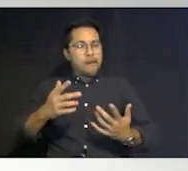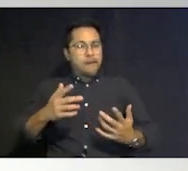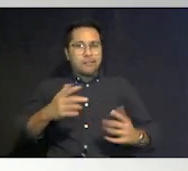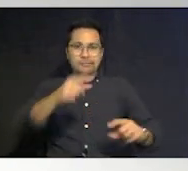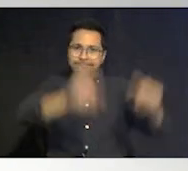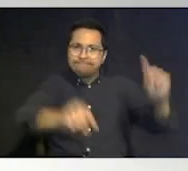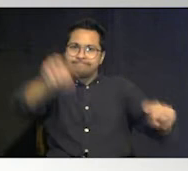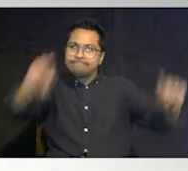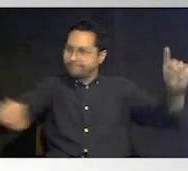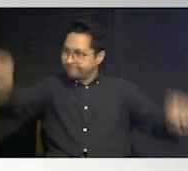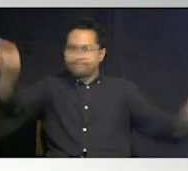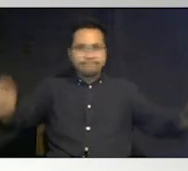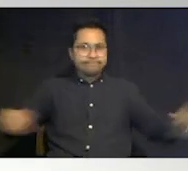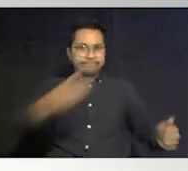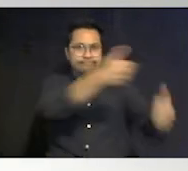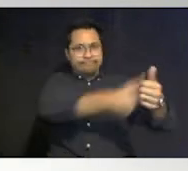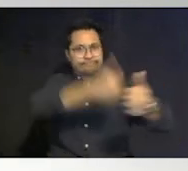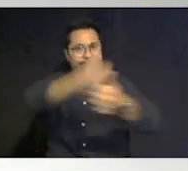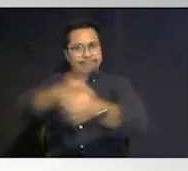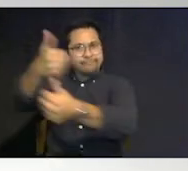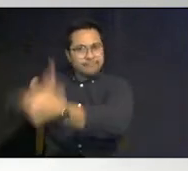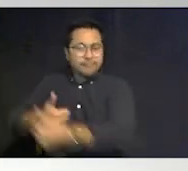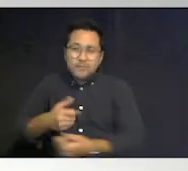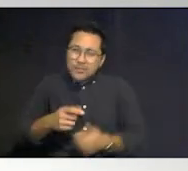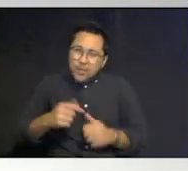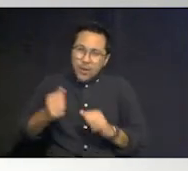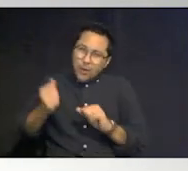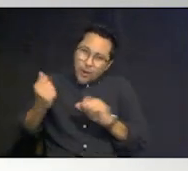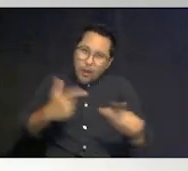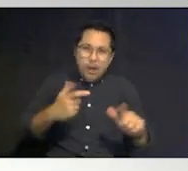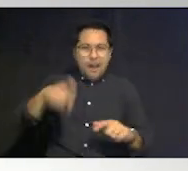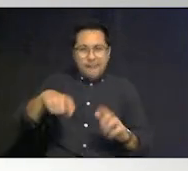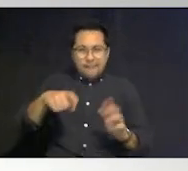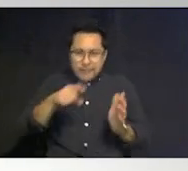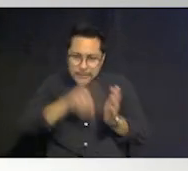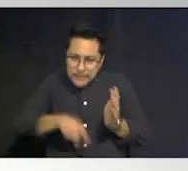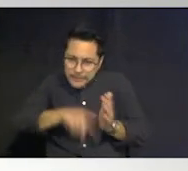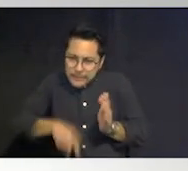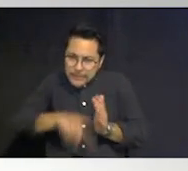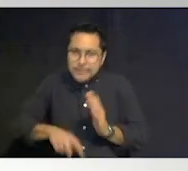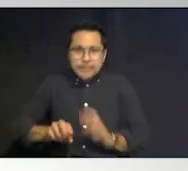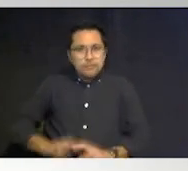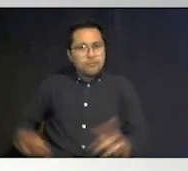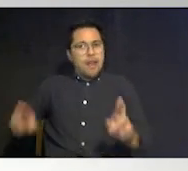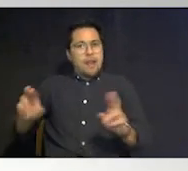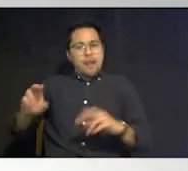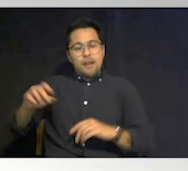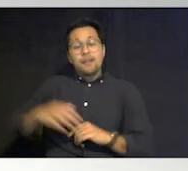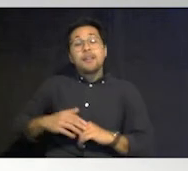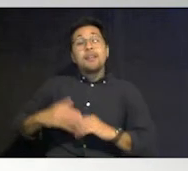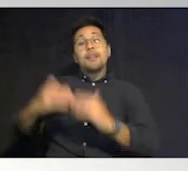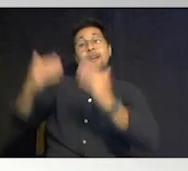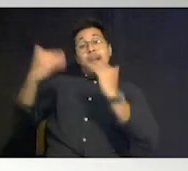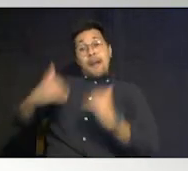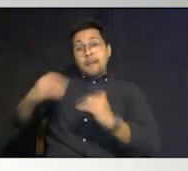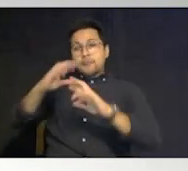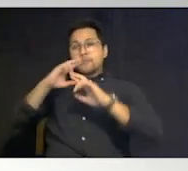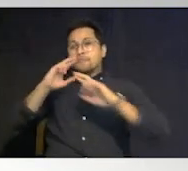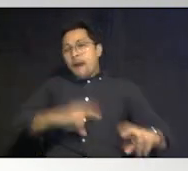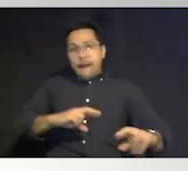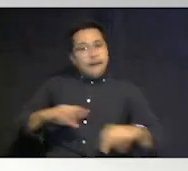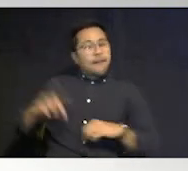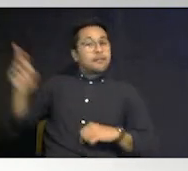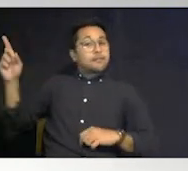with the level of preparedness that we are that we are really needing to do and then the next is response and the red